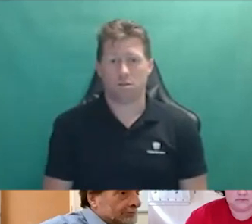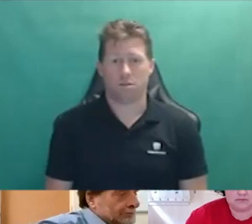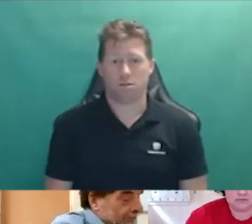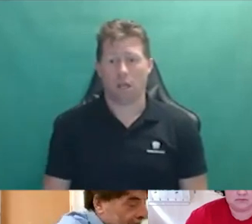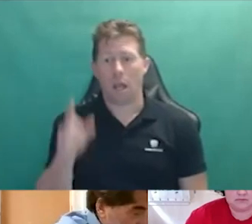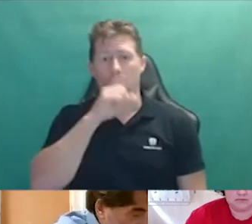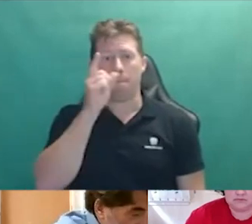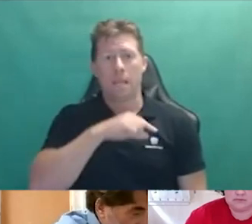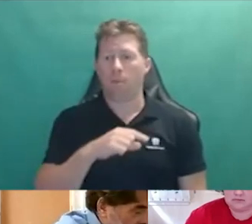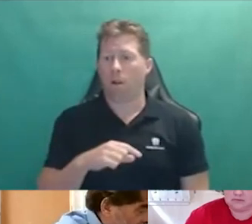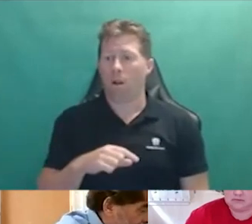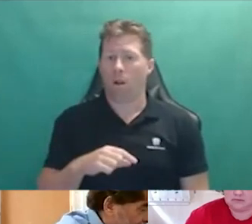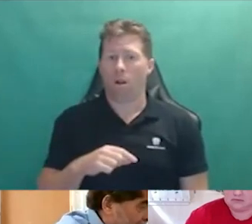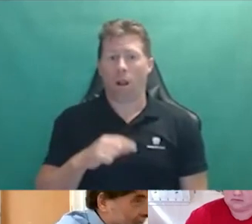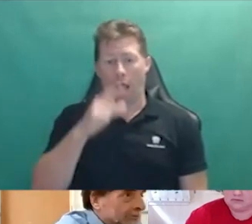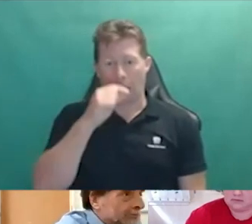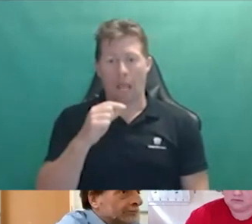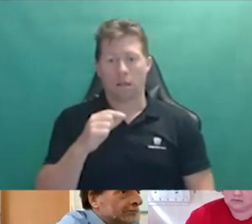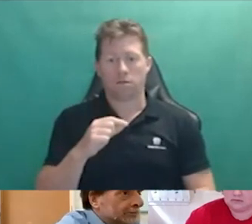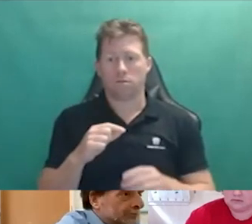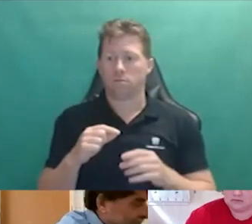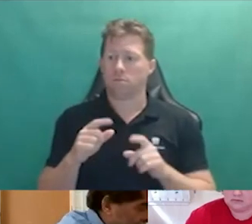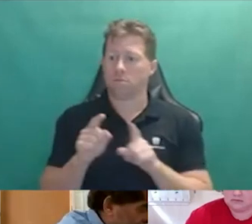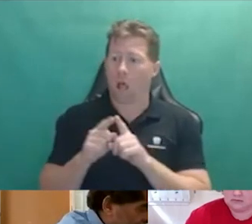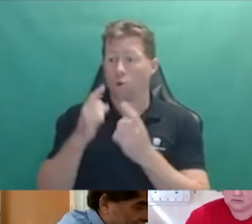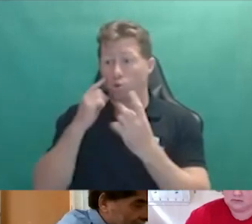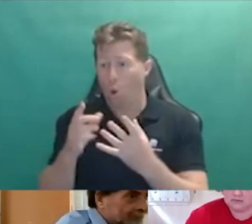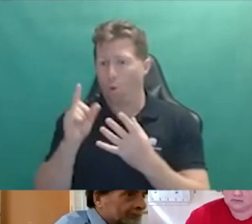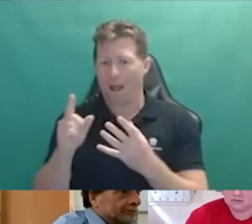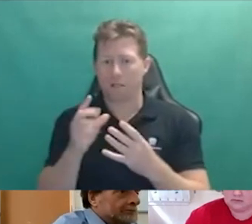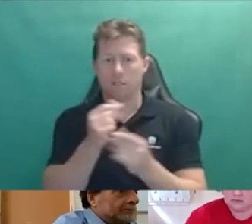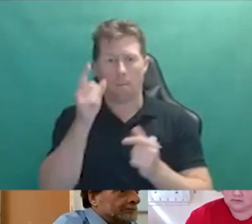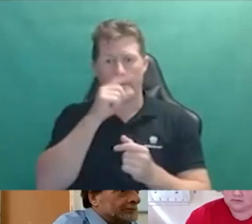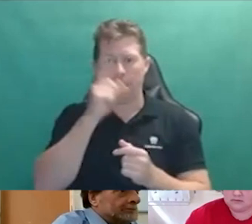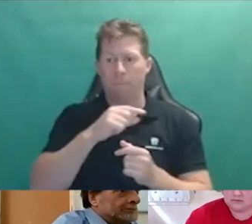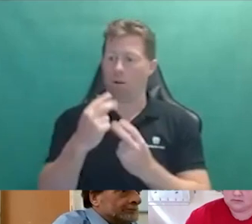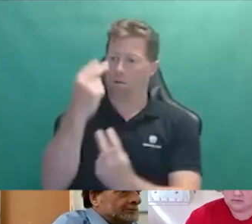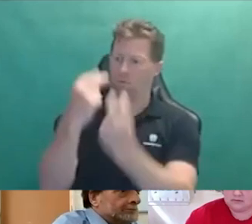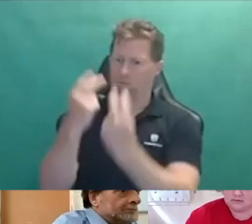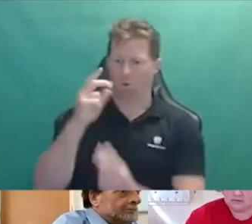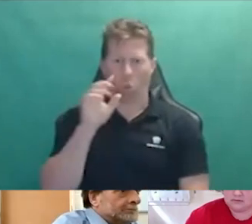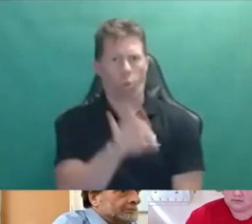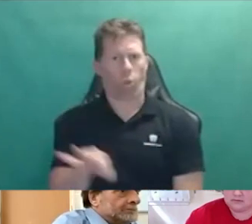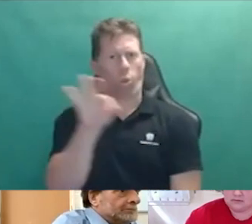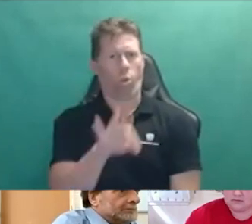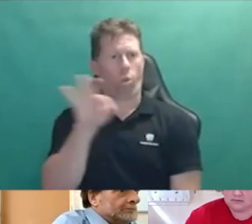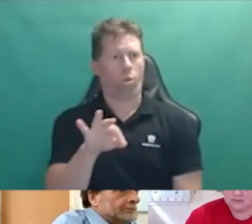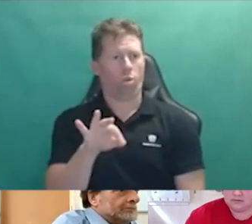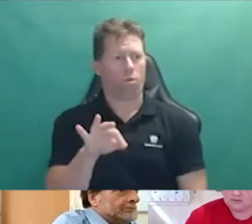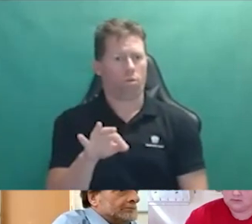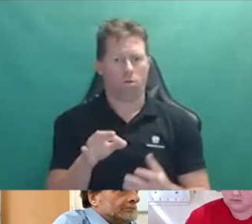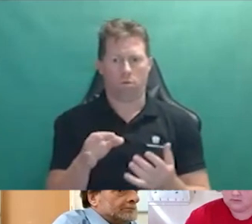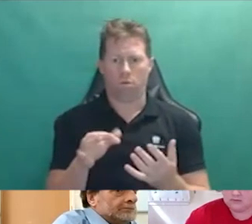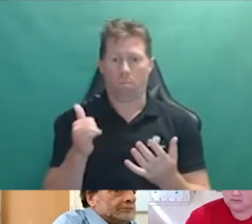disability for those with invisible disabilities as well and so you know they may minimise their disability or